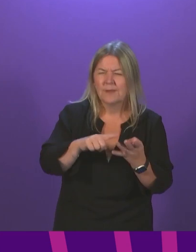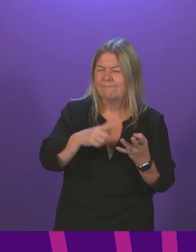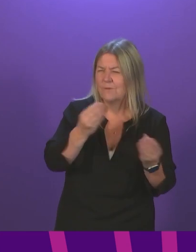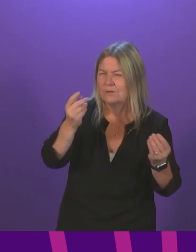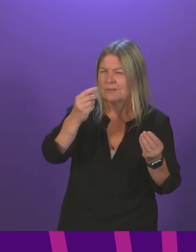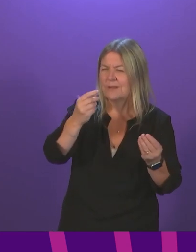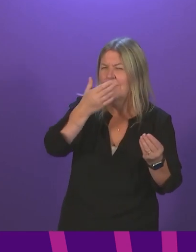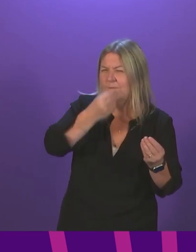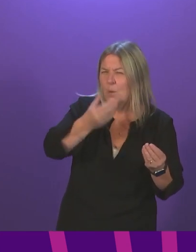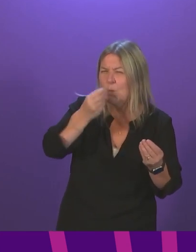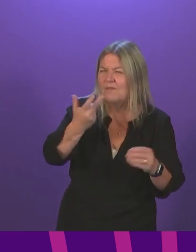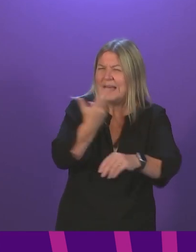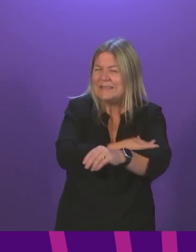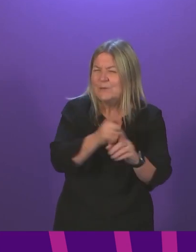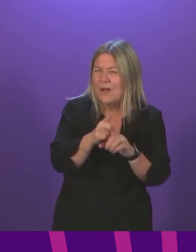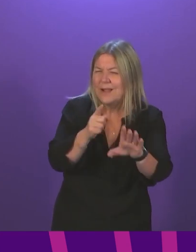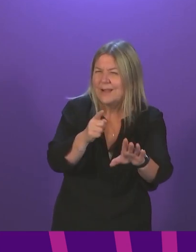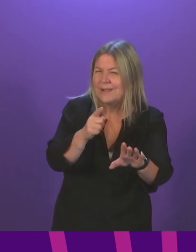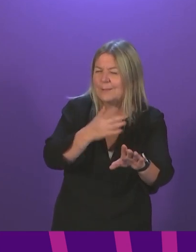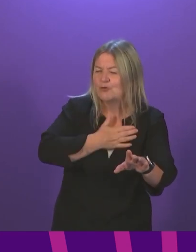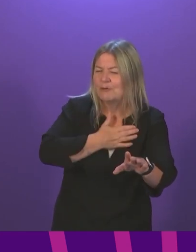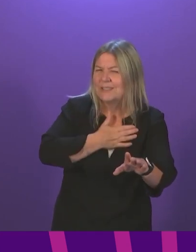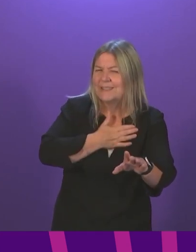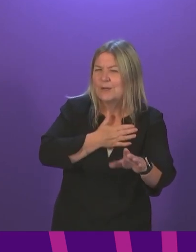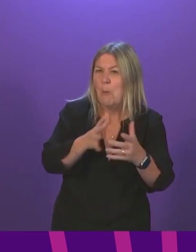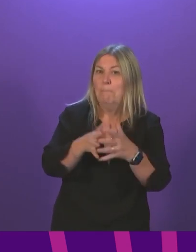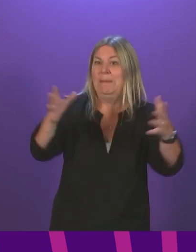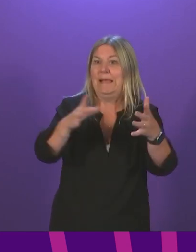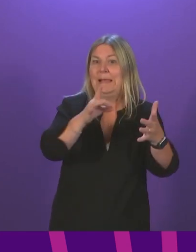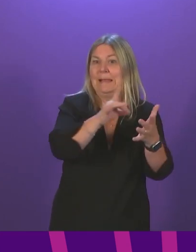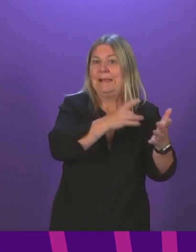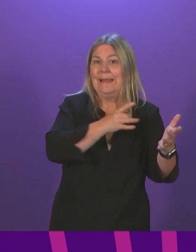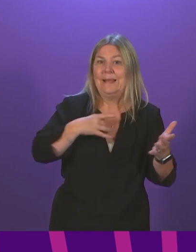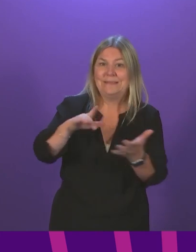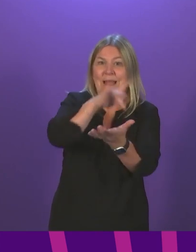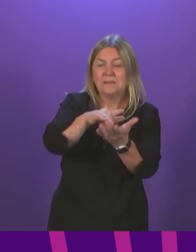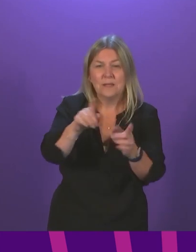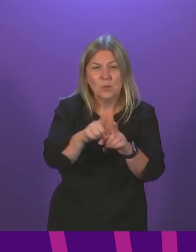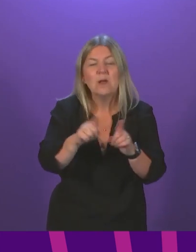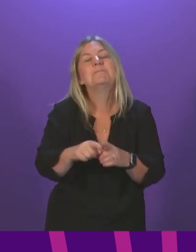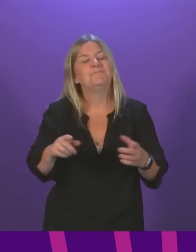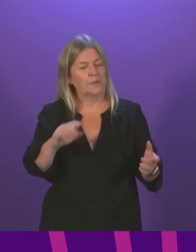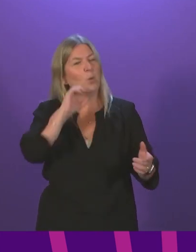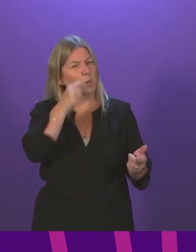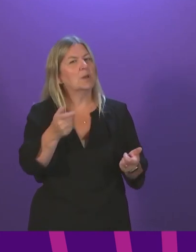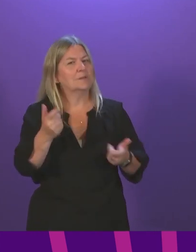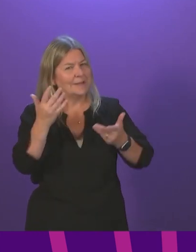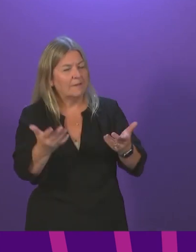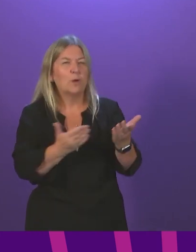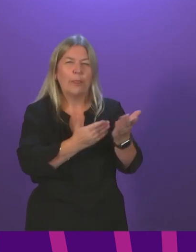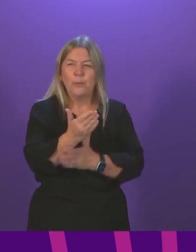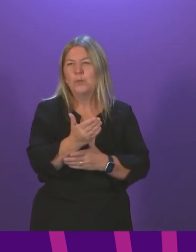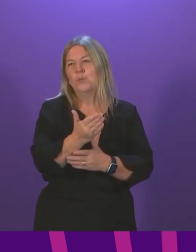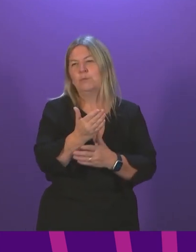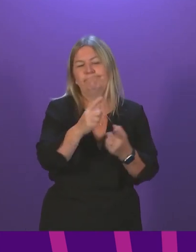about flu vaccination and mass clinics. The flu vaccine programme will be delivered through a combination of GPs and